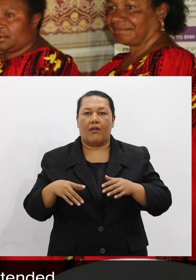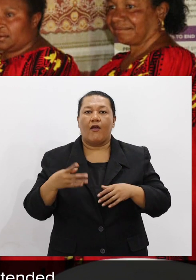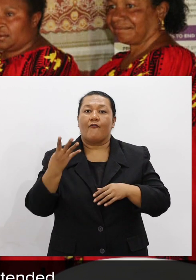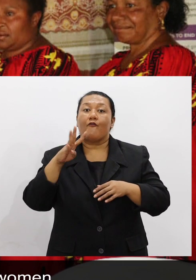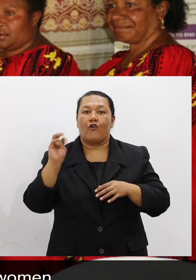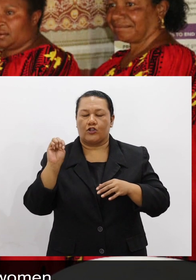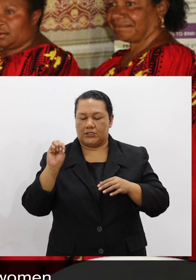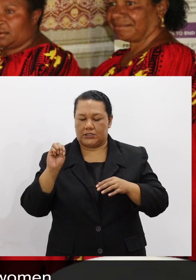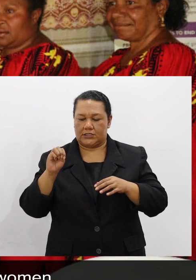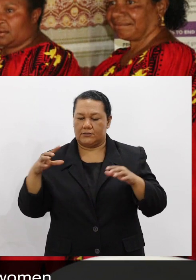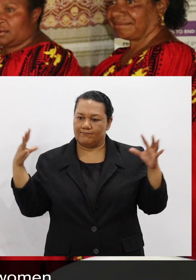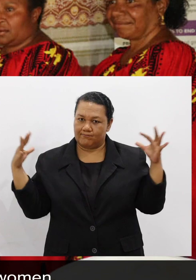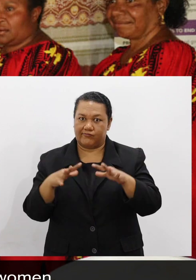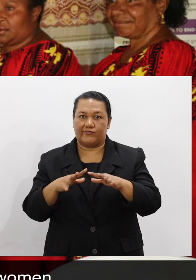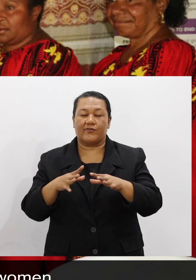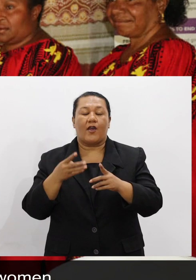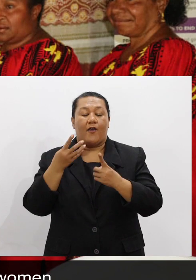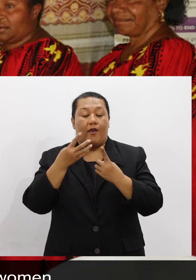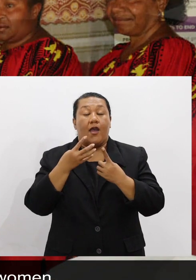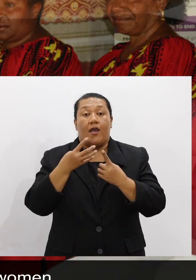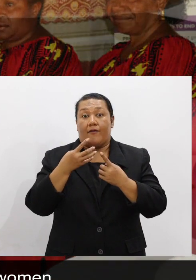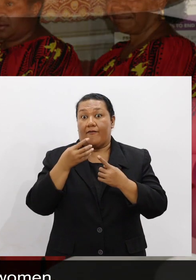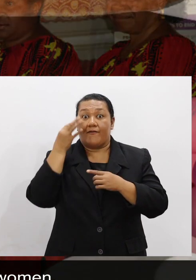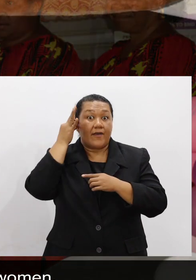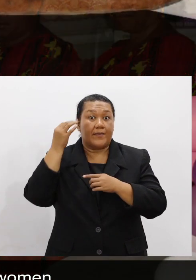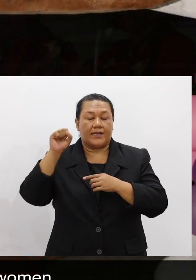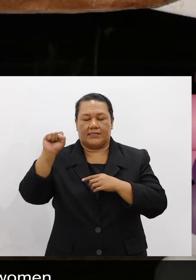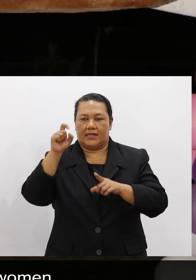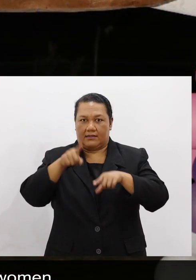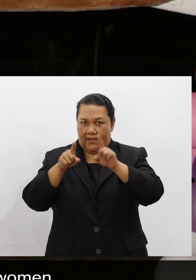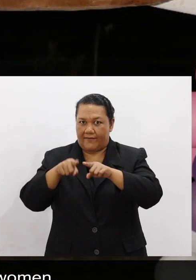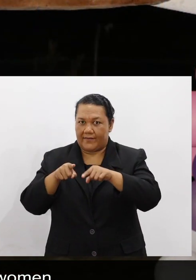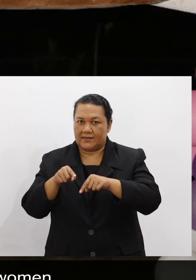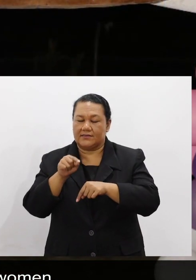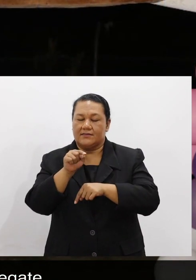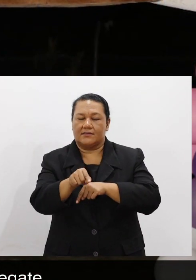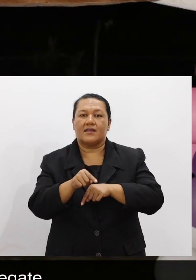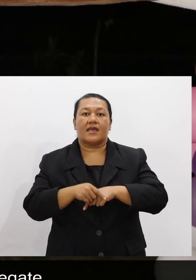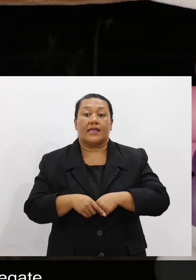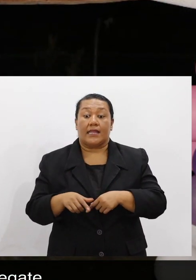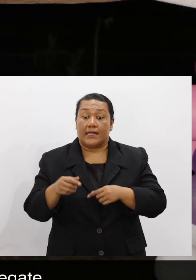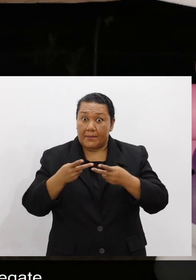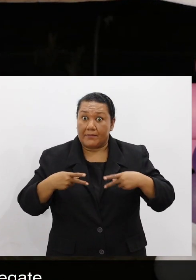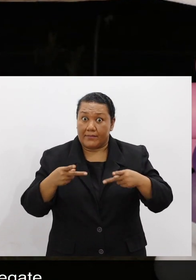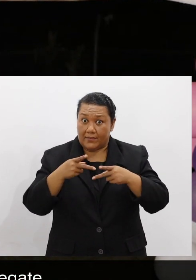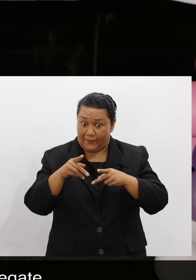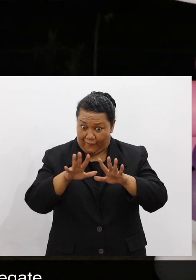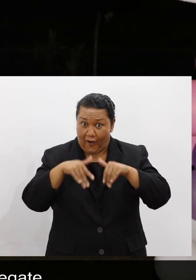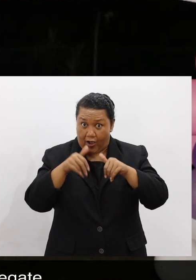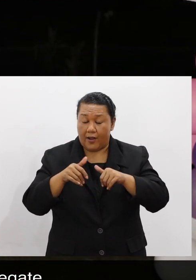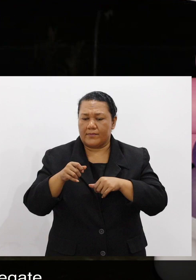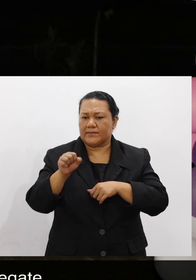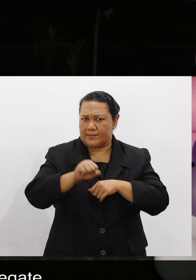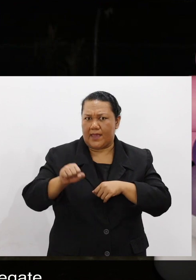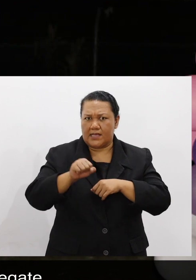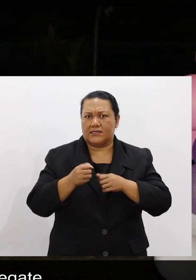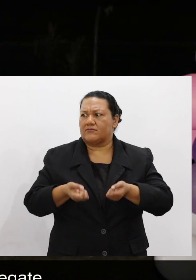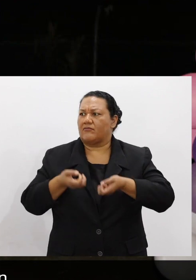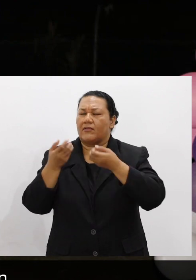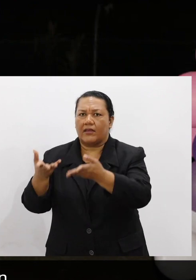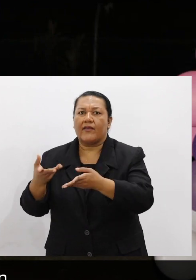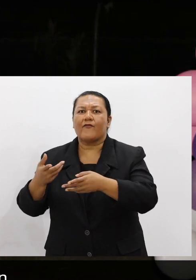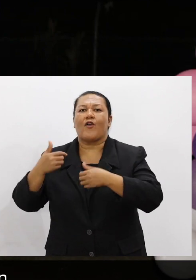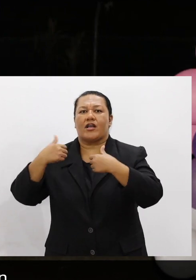well attended by 40 human rights defenders, feminists and diverse women. This NFF provided a space for participants to